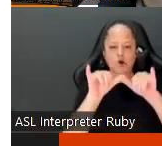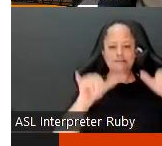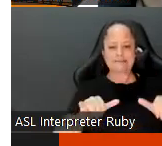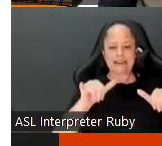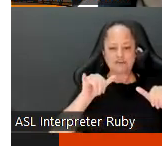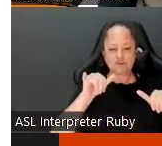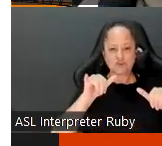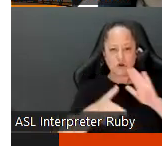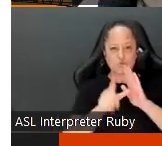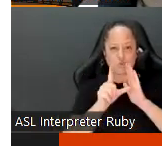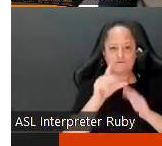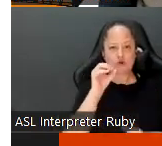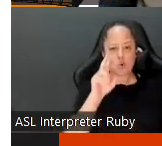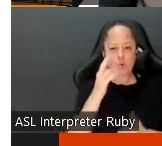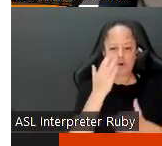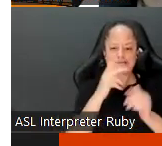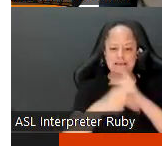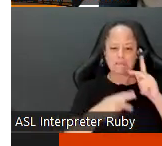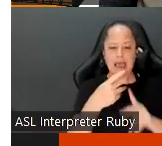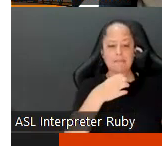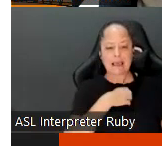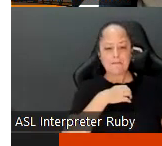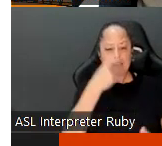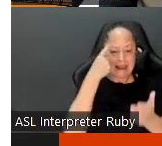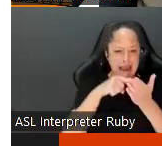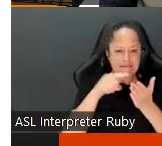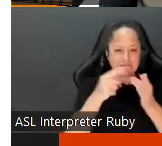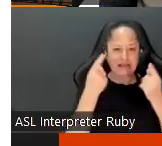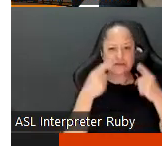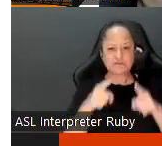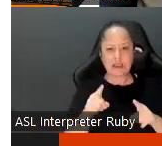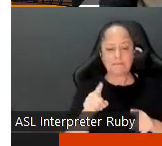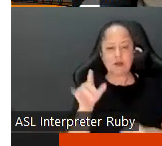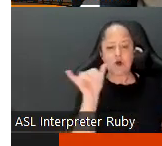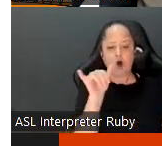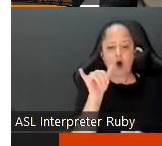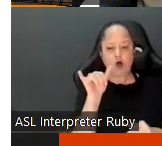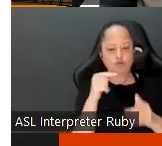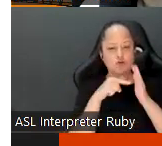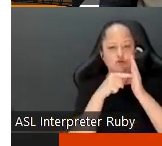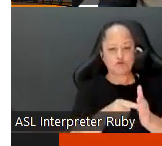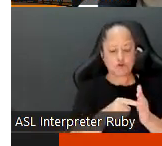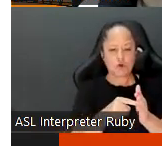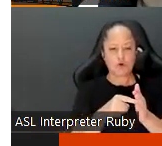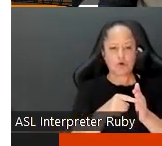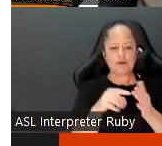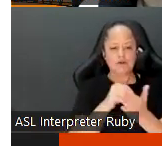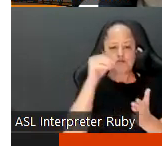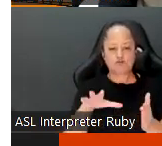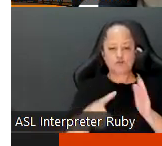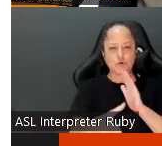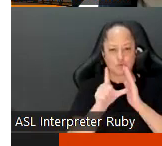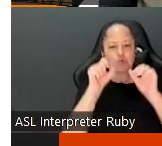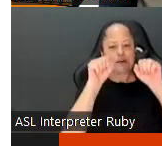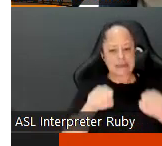or there's some kind of other complaint or investigation going on that is also reflected in the student reviews they can be